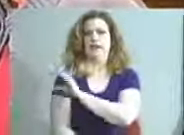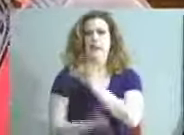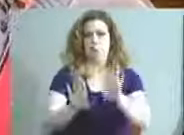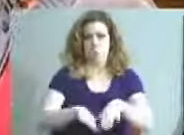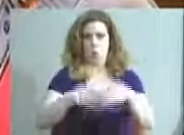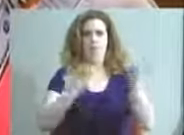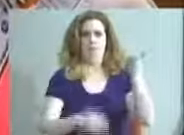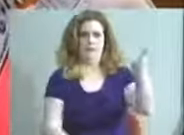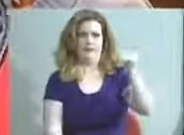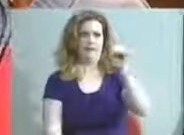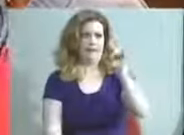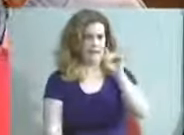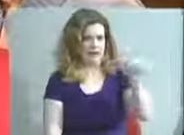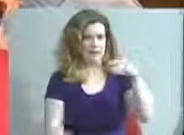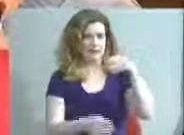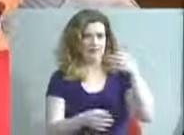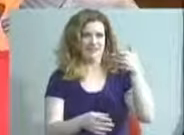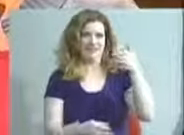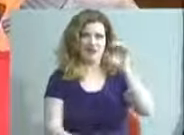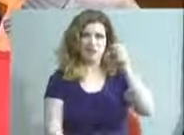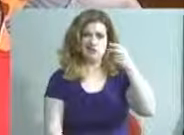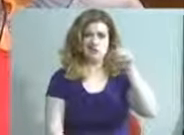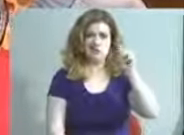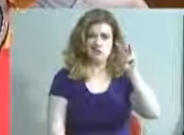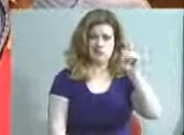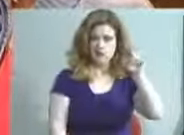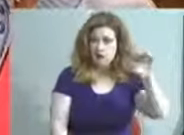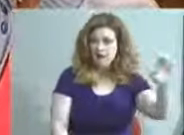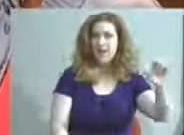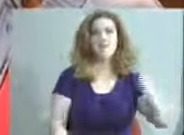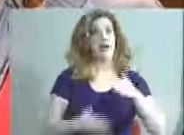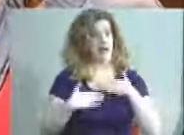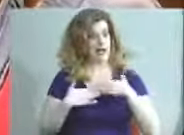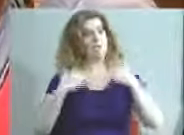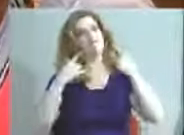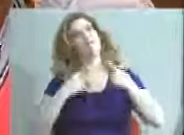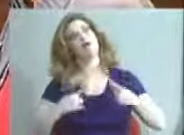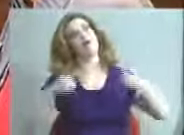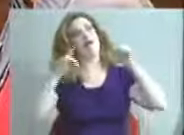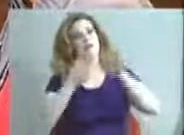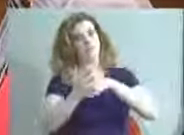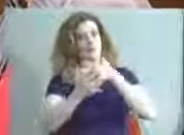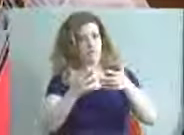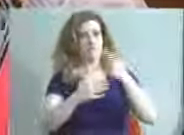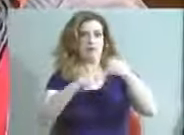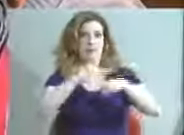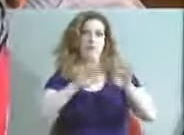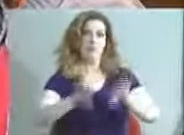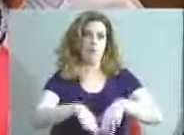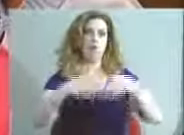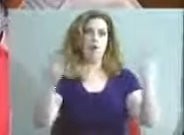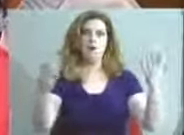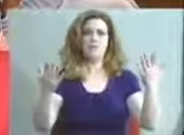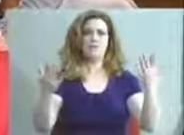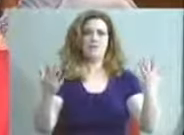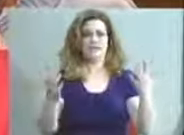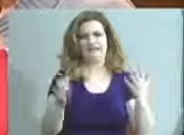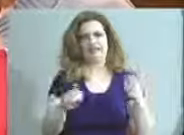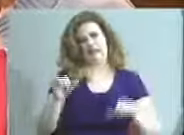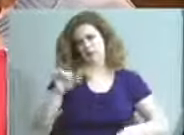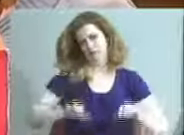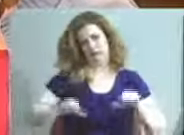Academy at Shawnee. I am glad it is finally scheduled to open next week as there is no doubt